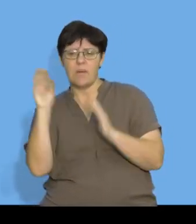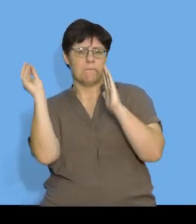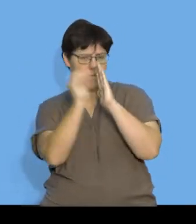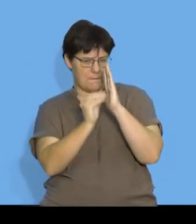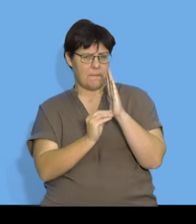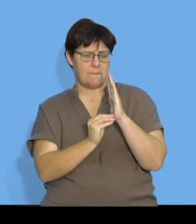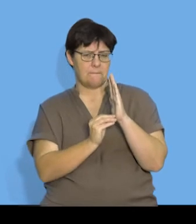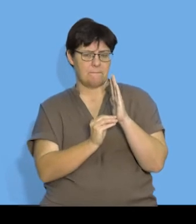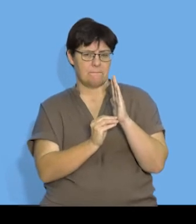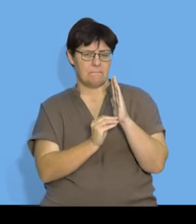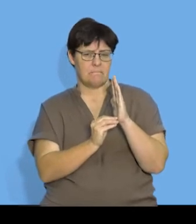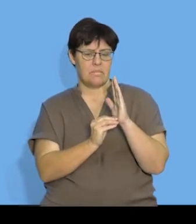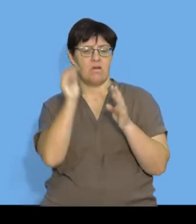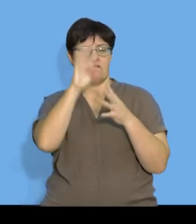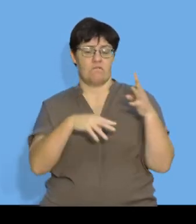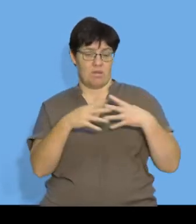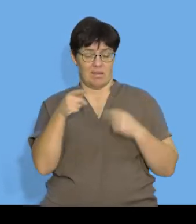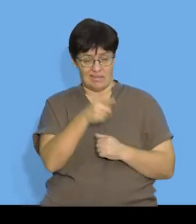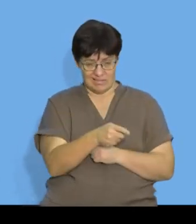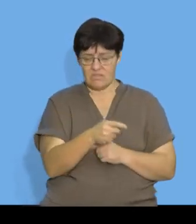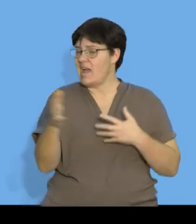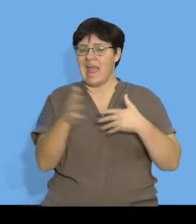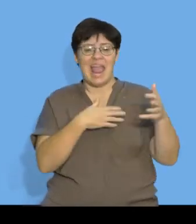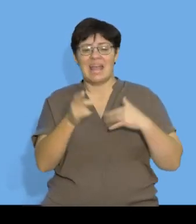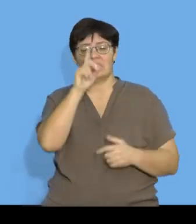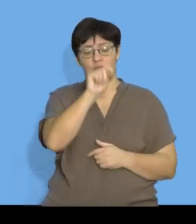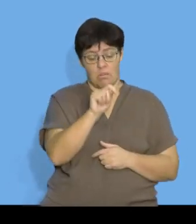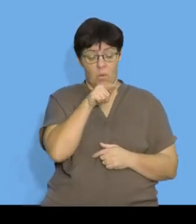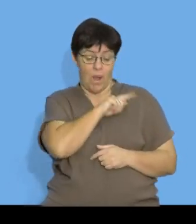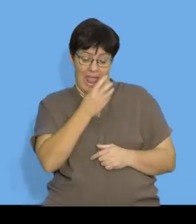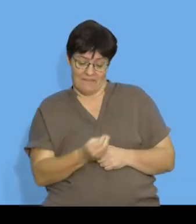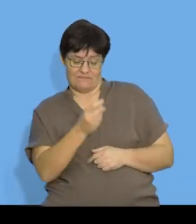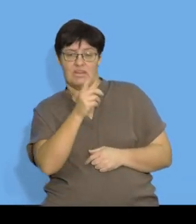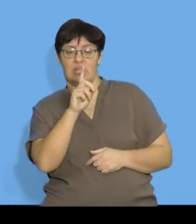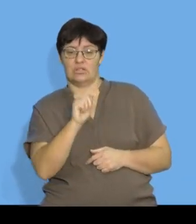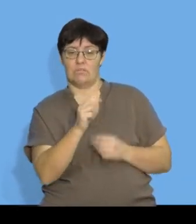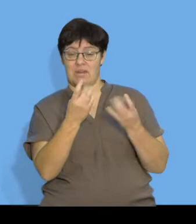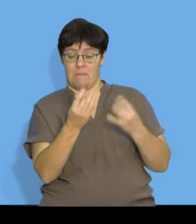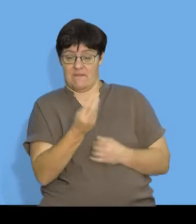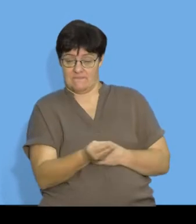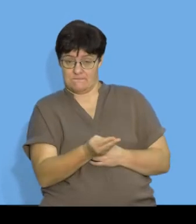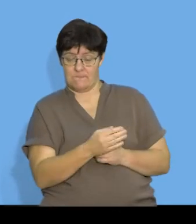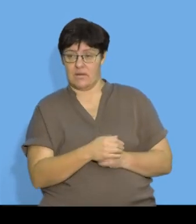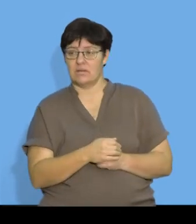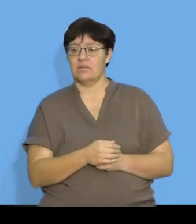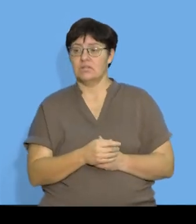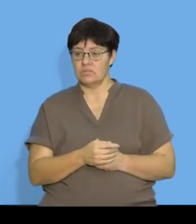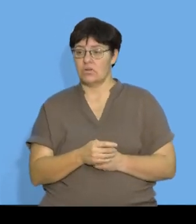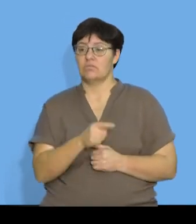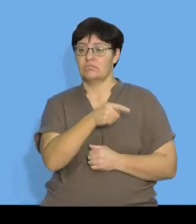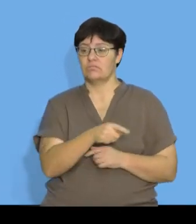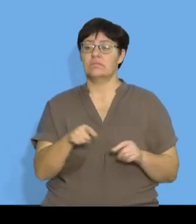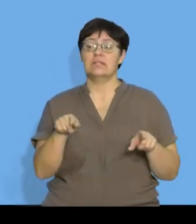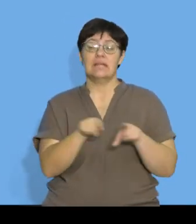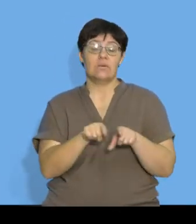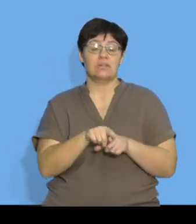down the formula for any term with any term number. So term 32 would be equal to A